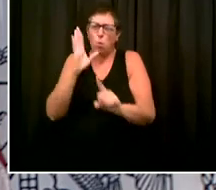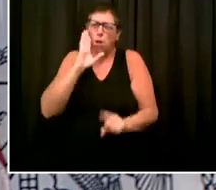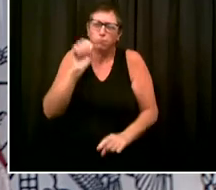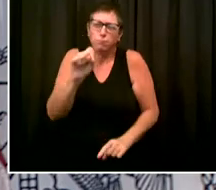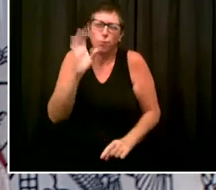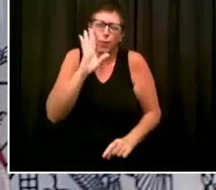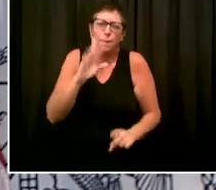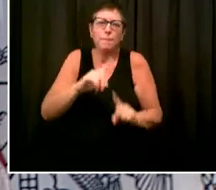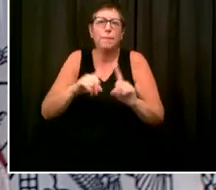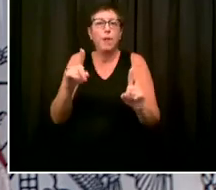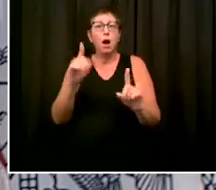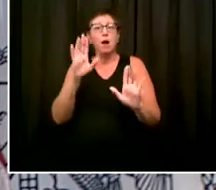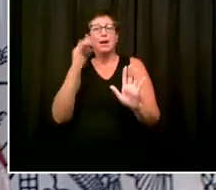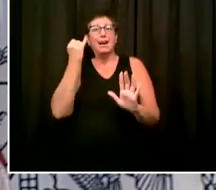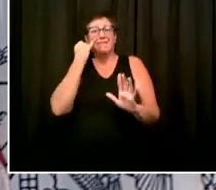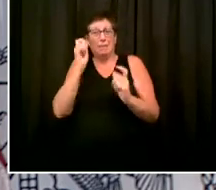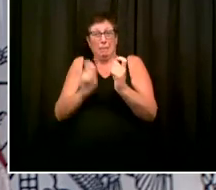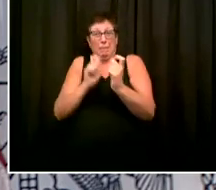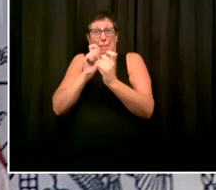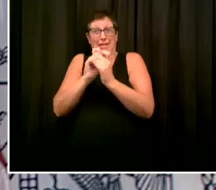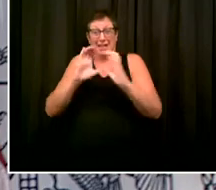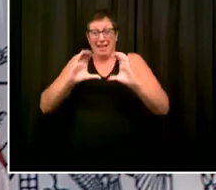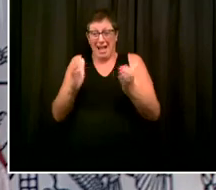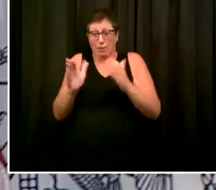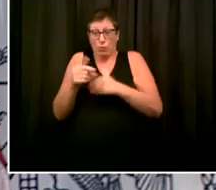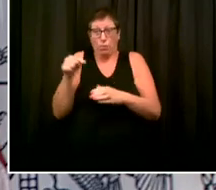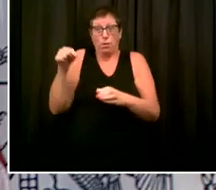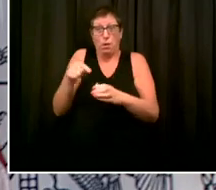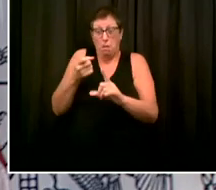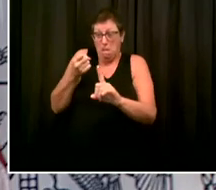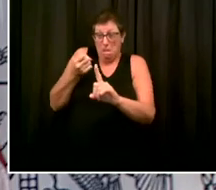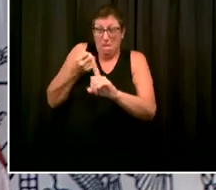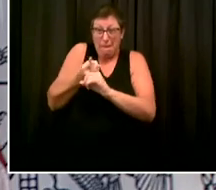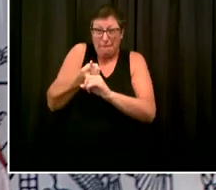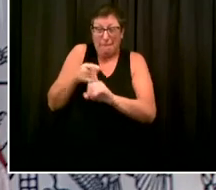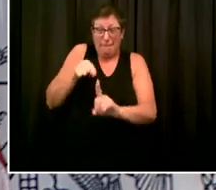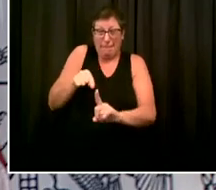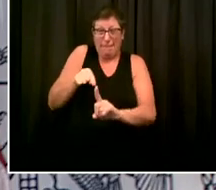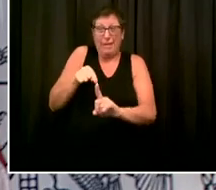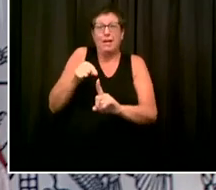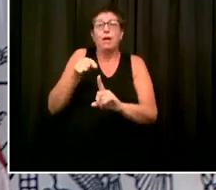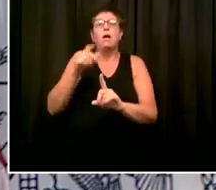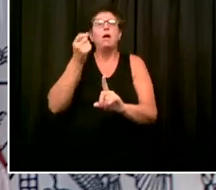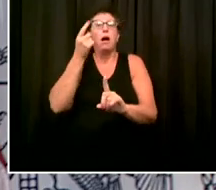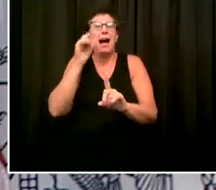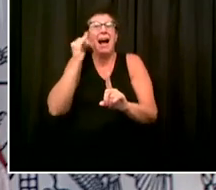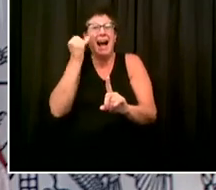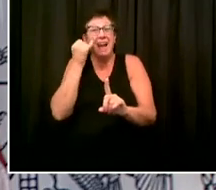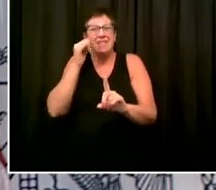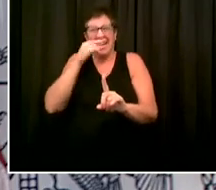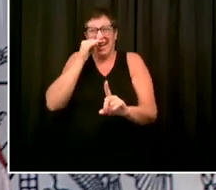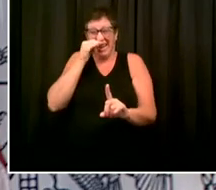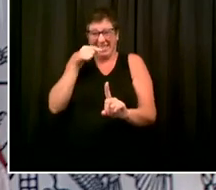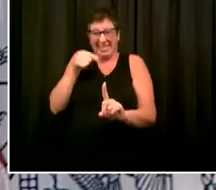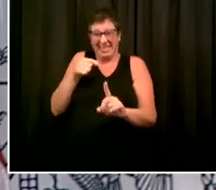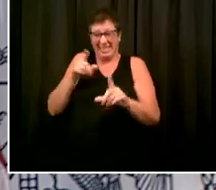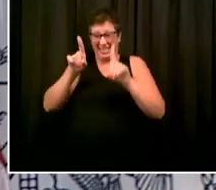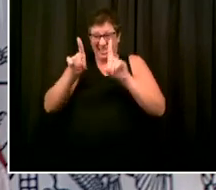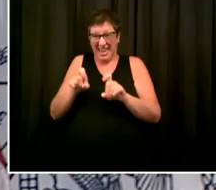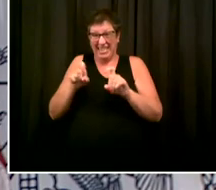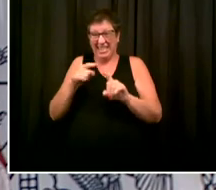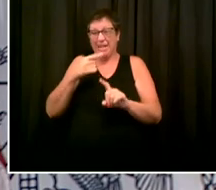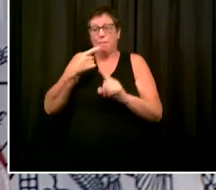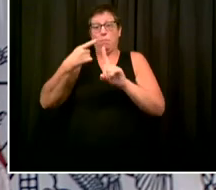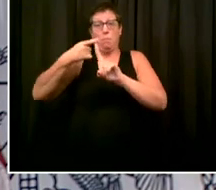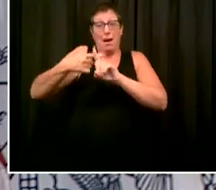set this up. If a kid tests positive, that specific classroom is handled,